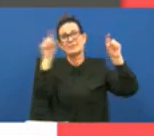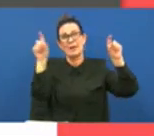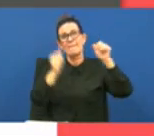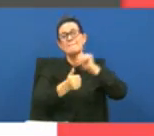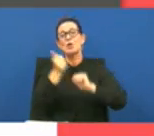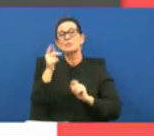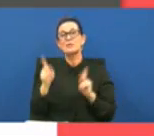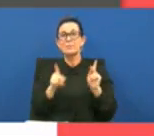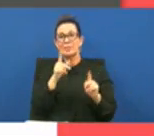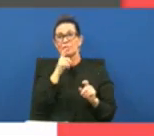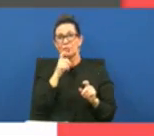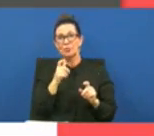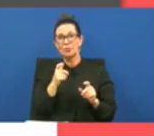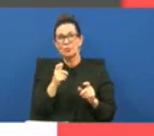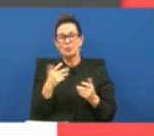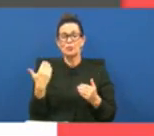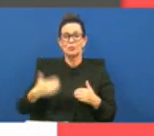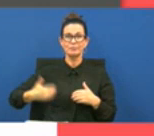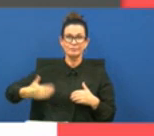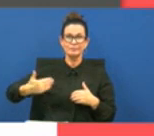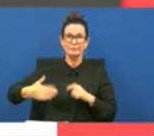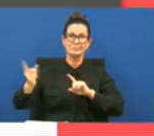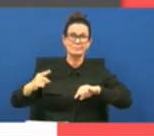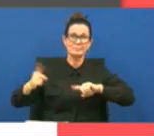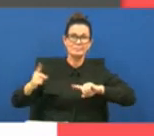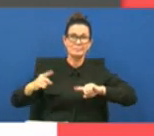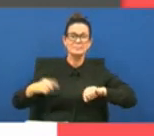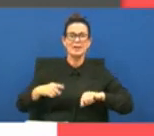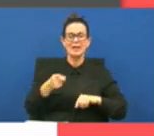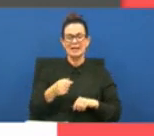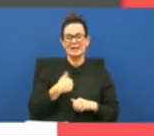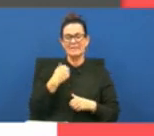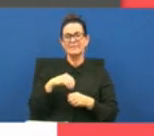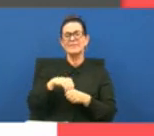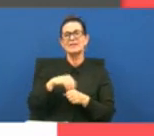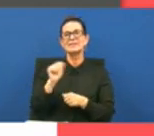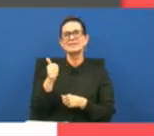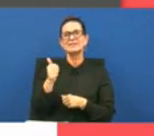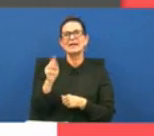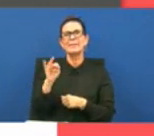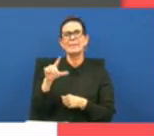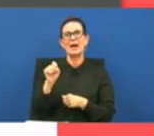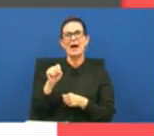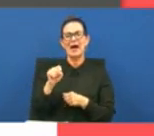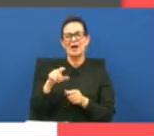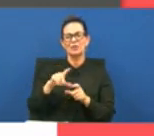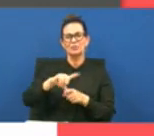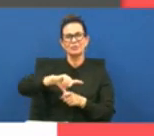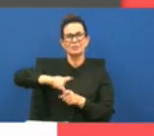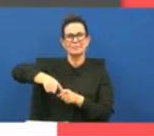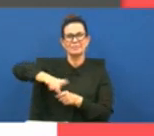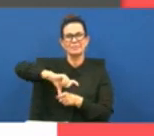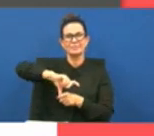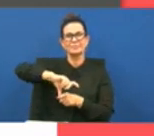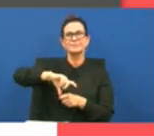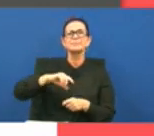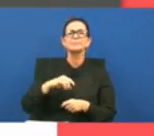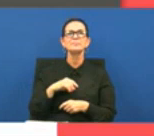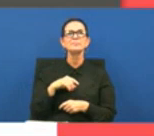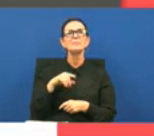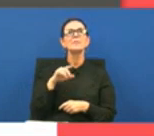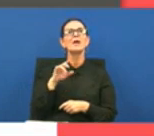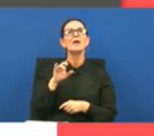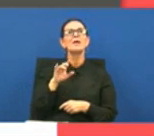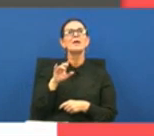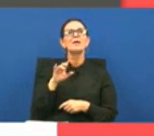individuals that frequent the facility are within a 10 mile radius with the highest being the 70806 zip code that